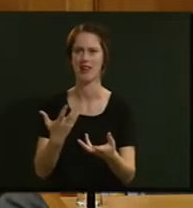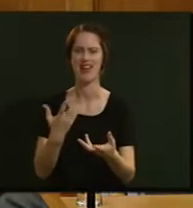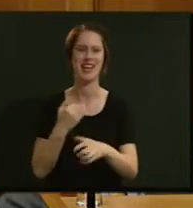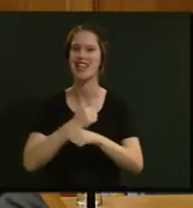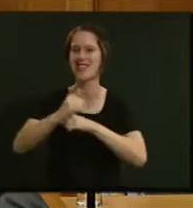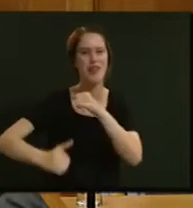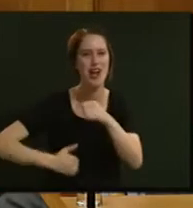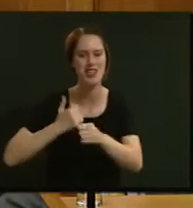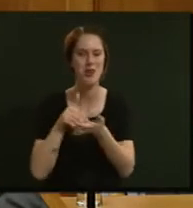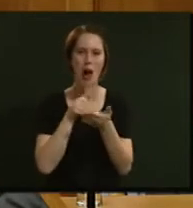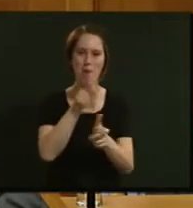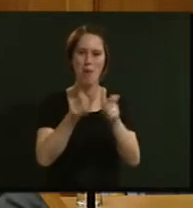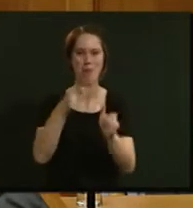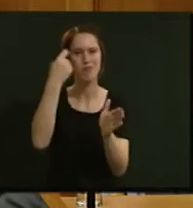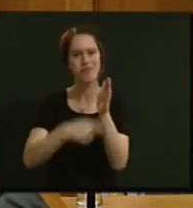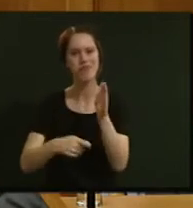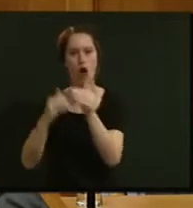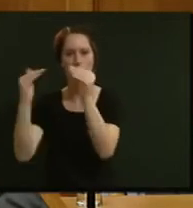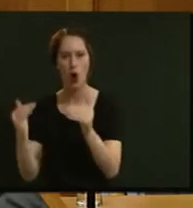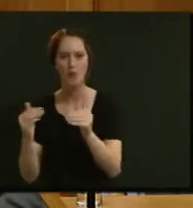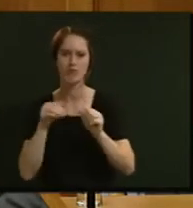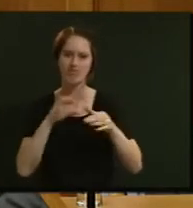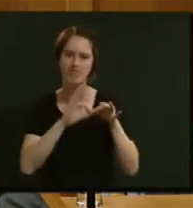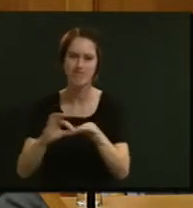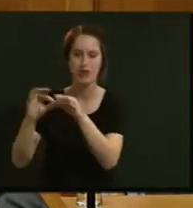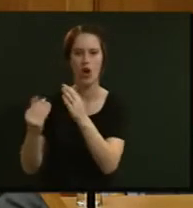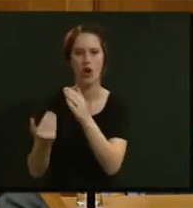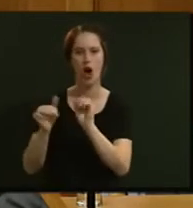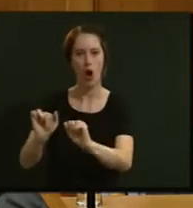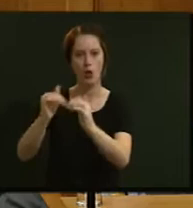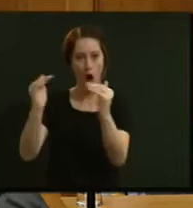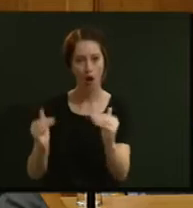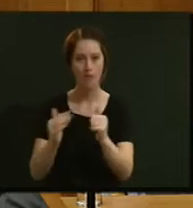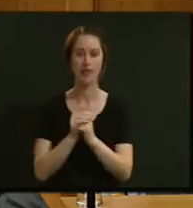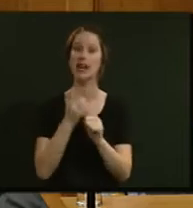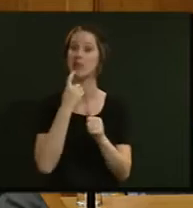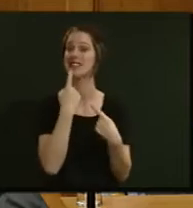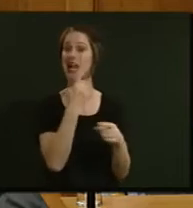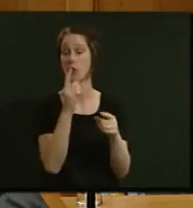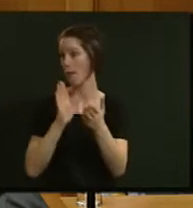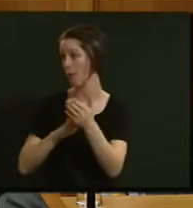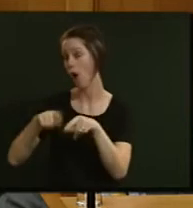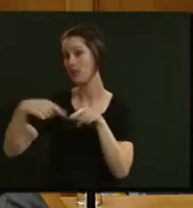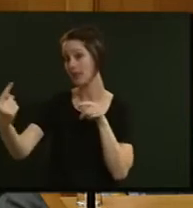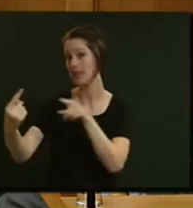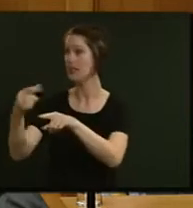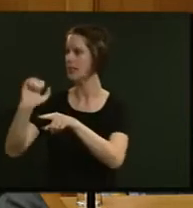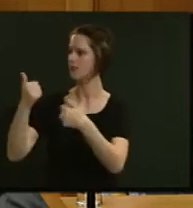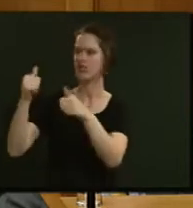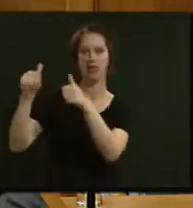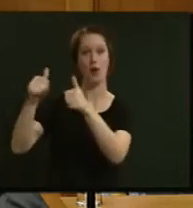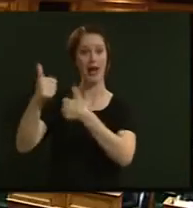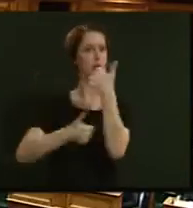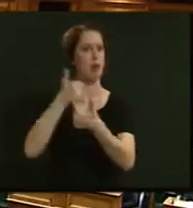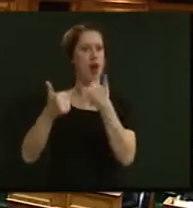to get people into HomeStart, into their home ownership. And I simply say to the member opposite, yes it is working and it very